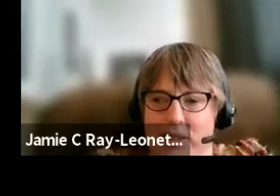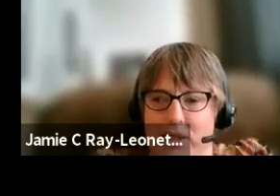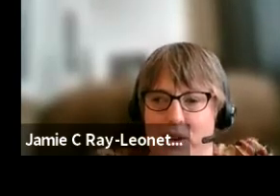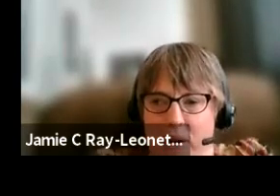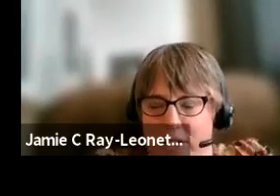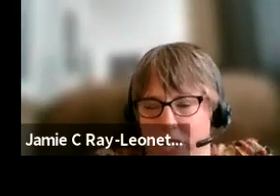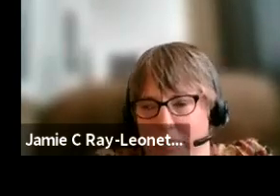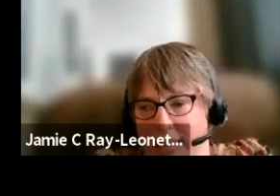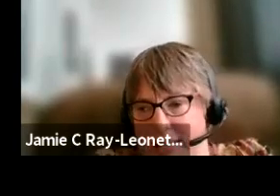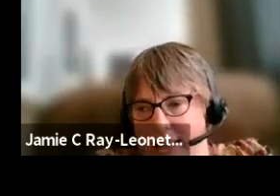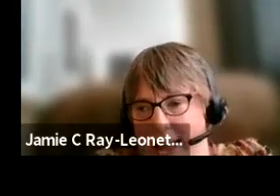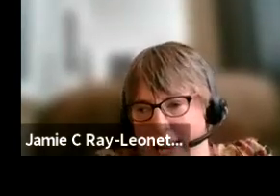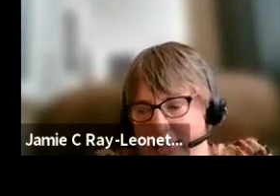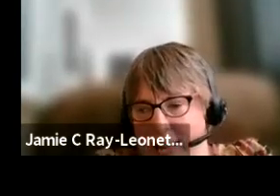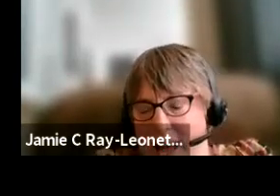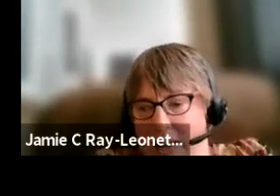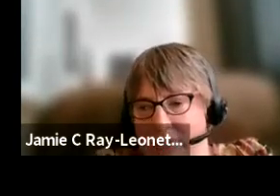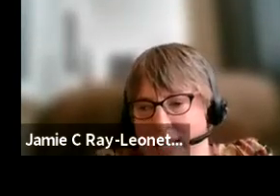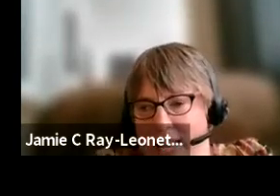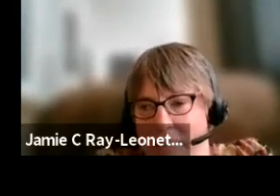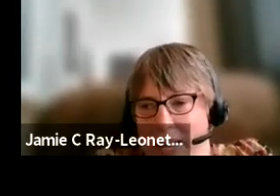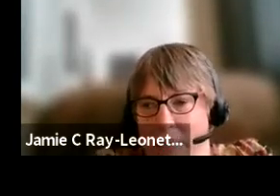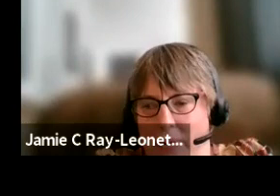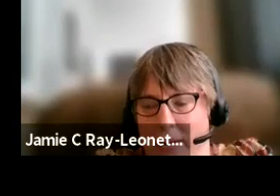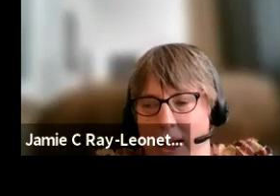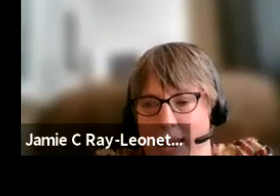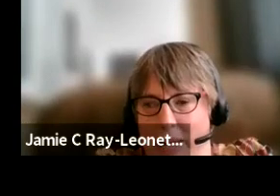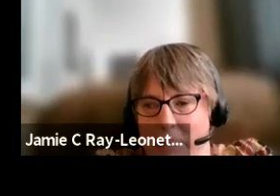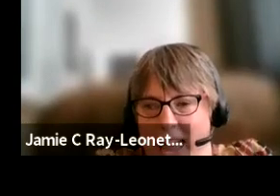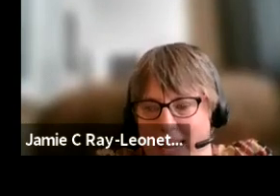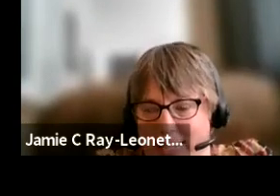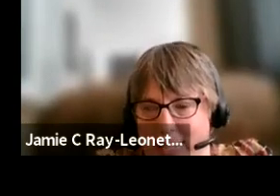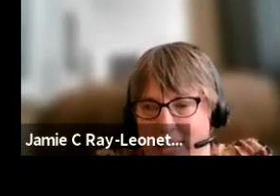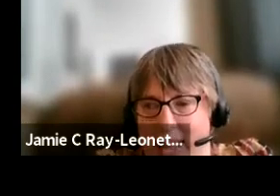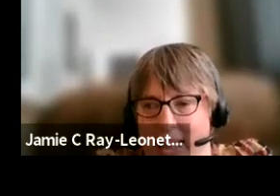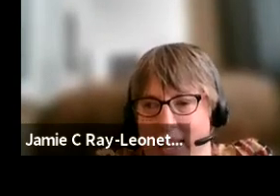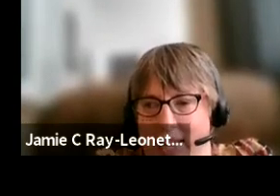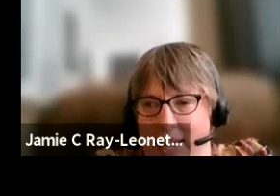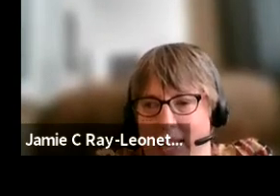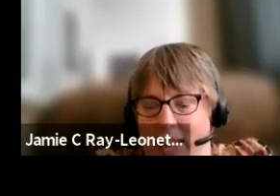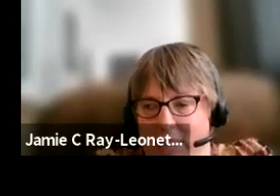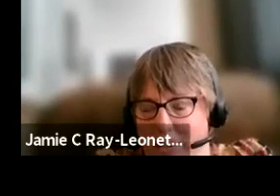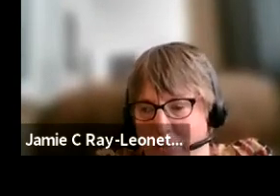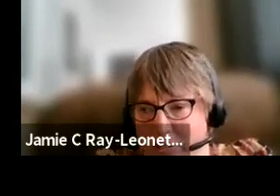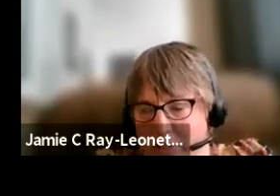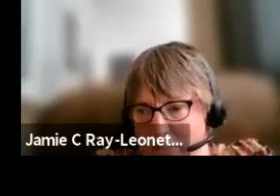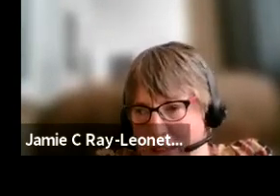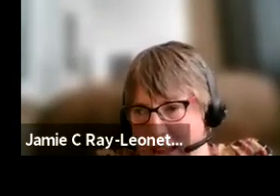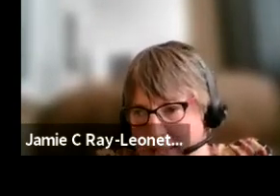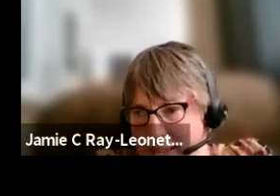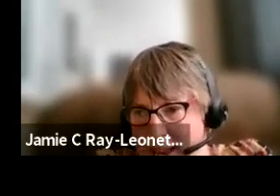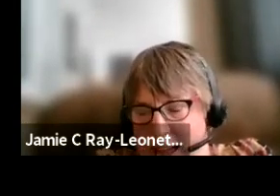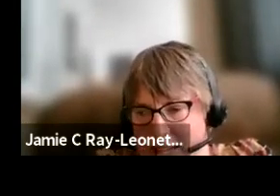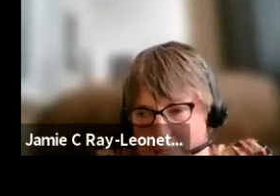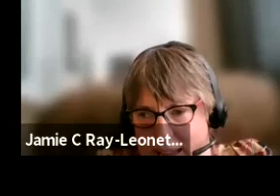things. Gone should be the days of seeing people cut and paste in individual service